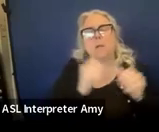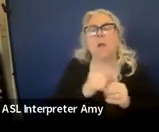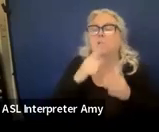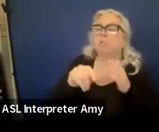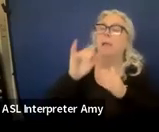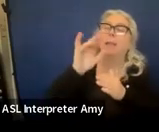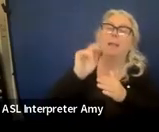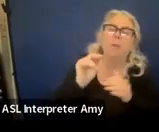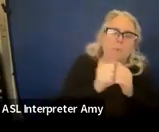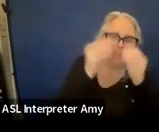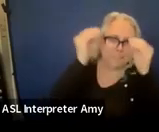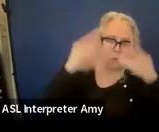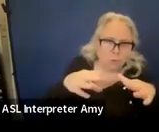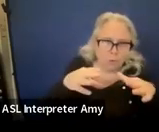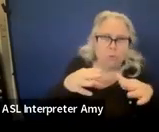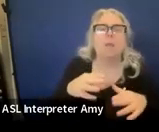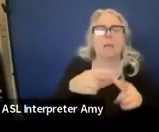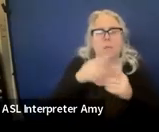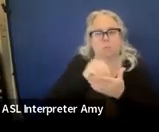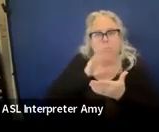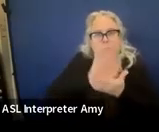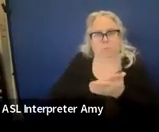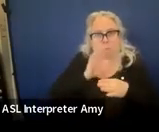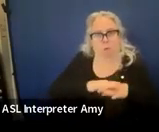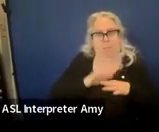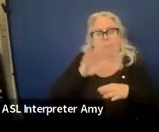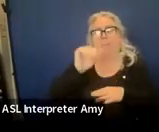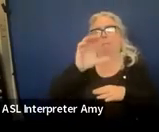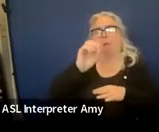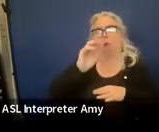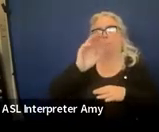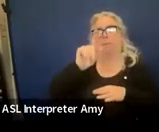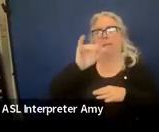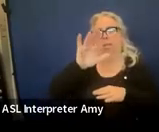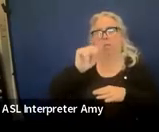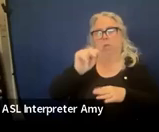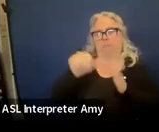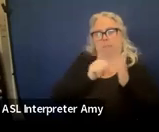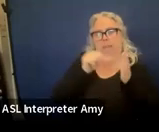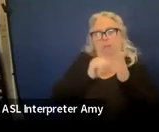teacher. And that's where you would want to put it on the accommodation page and section six.